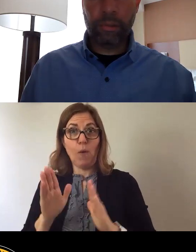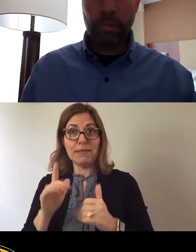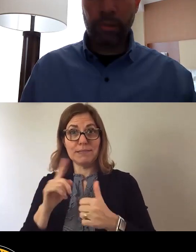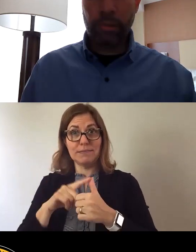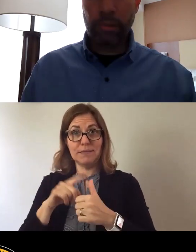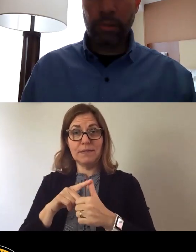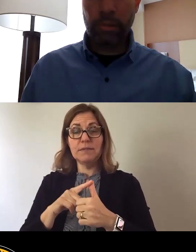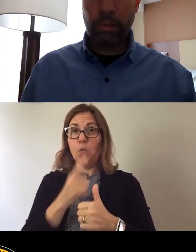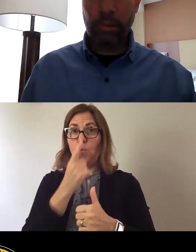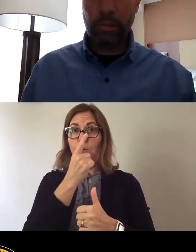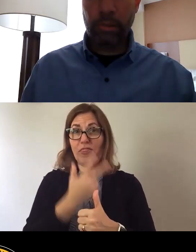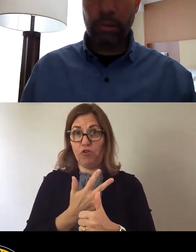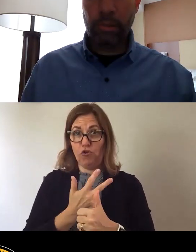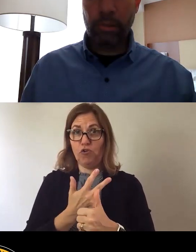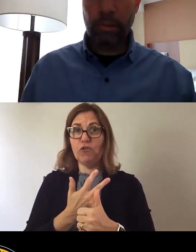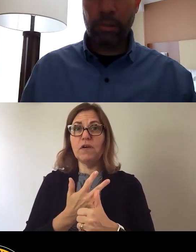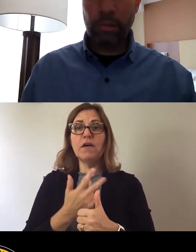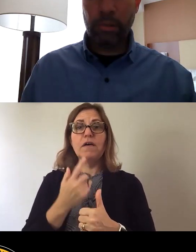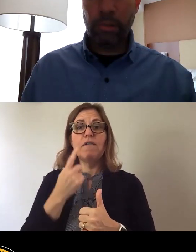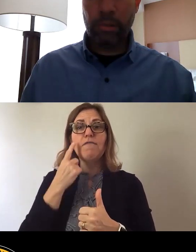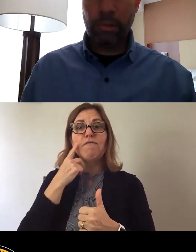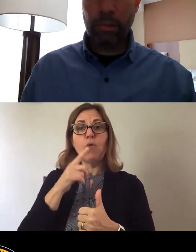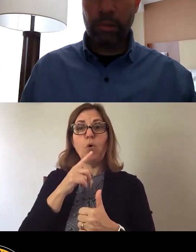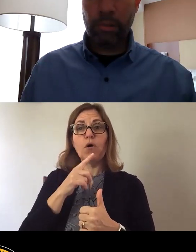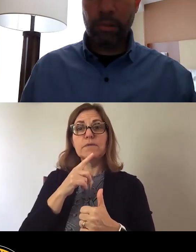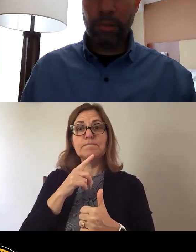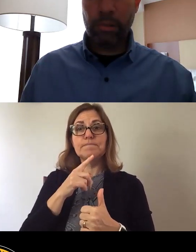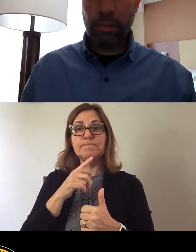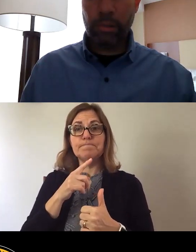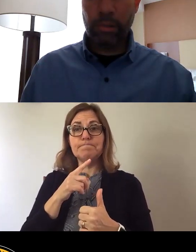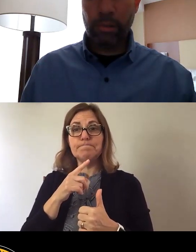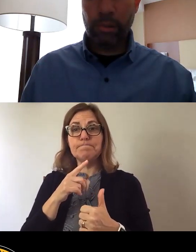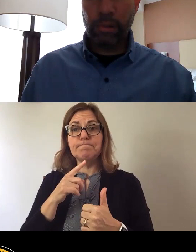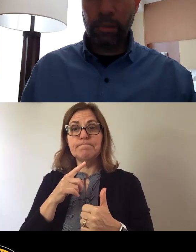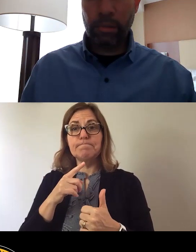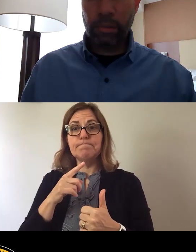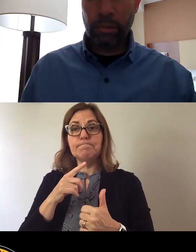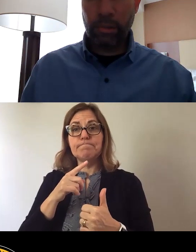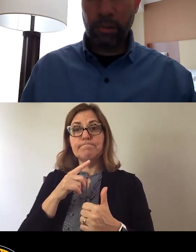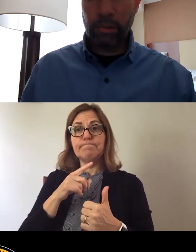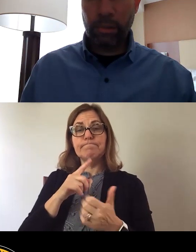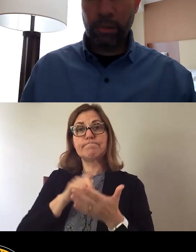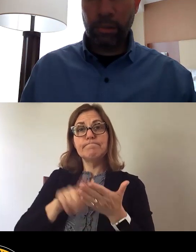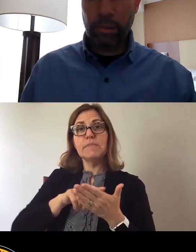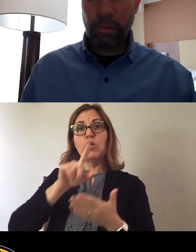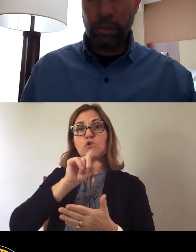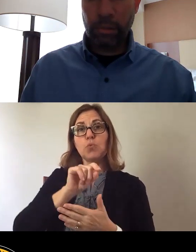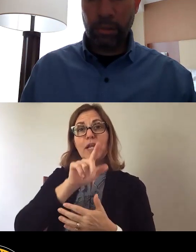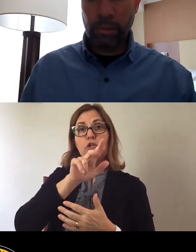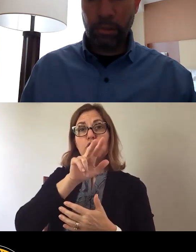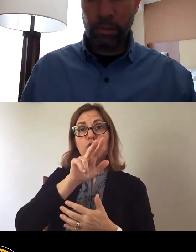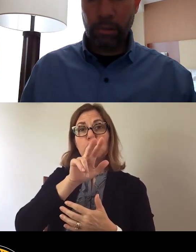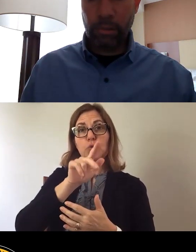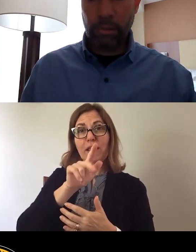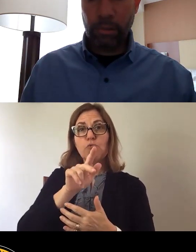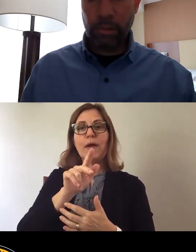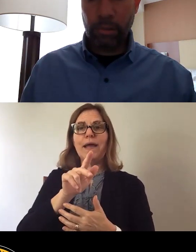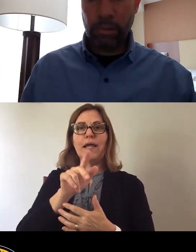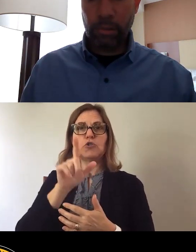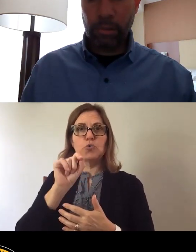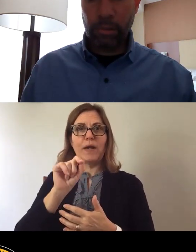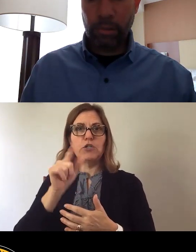a third for looking at 2023 and 2024 from an operating standpoint.